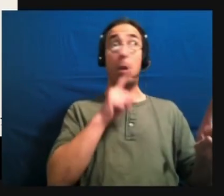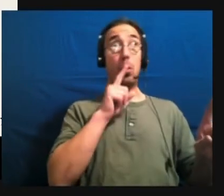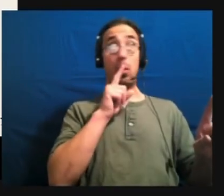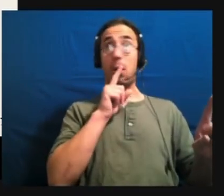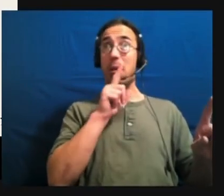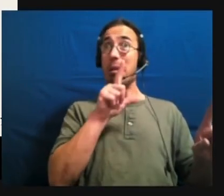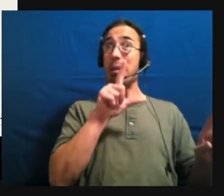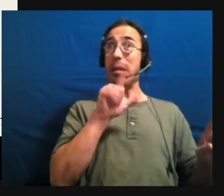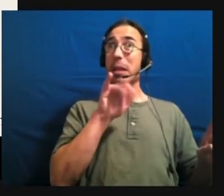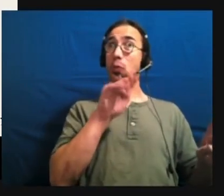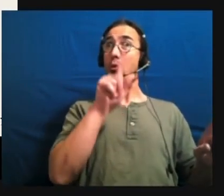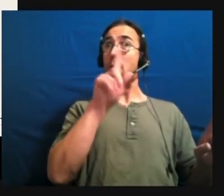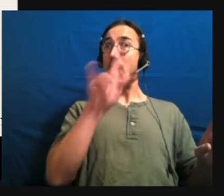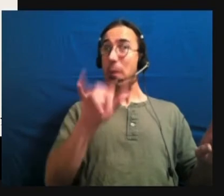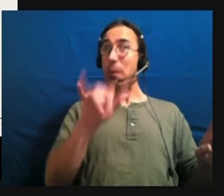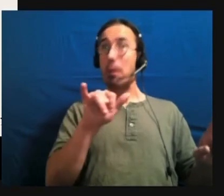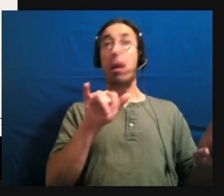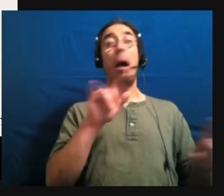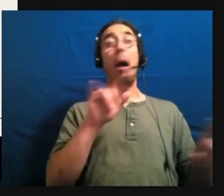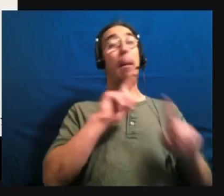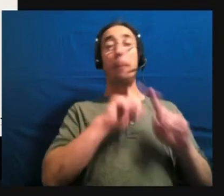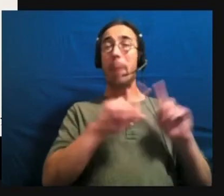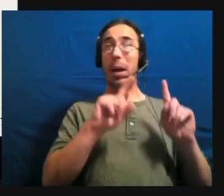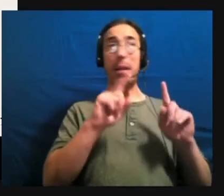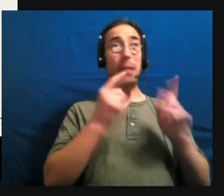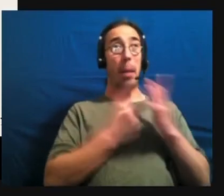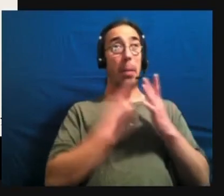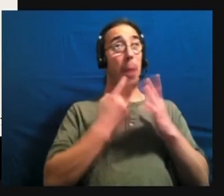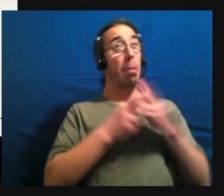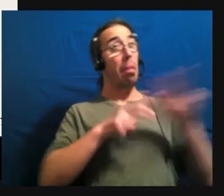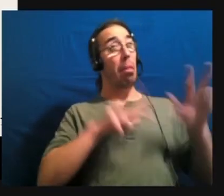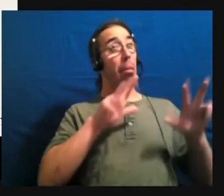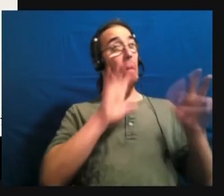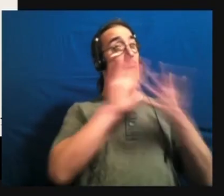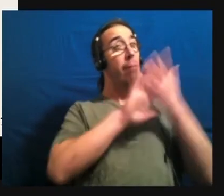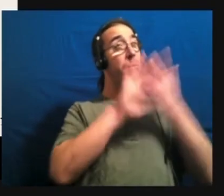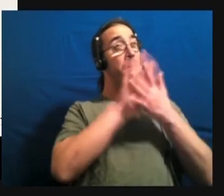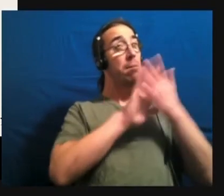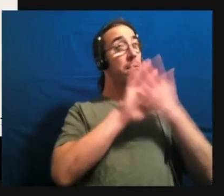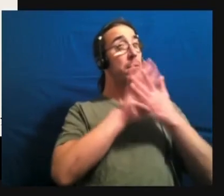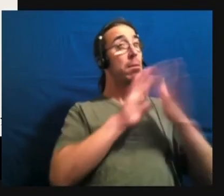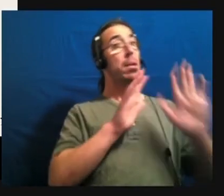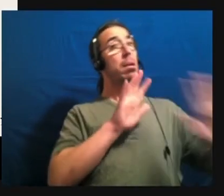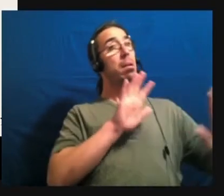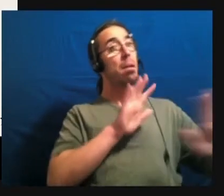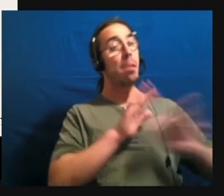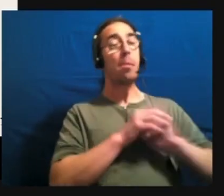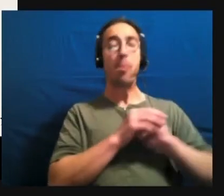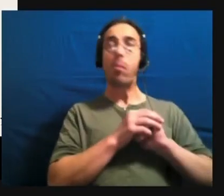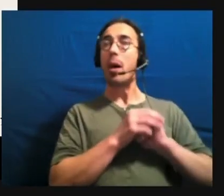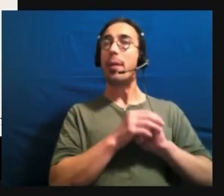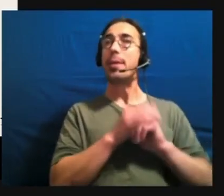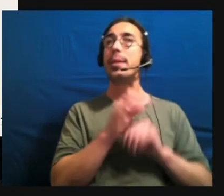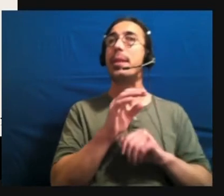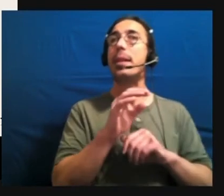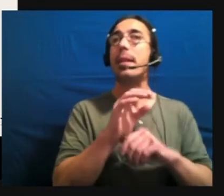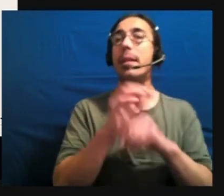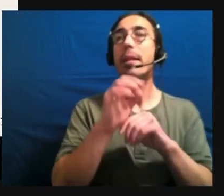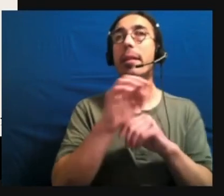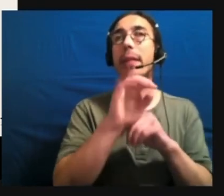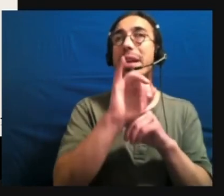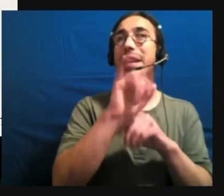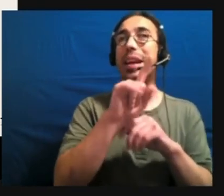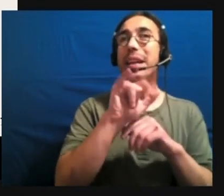And it's very disorienting. Um, and it leads to things like,